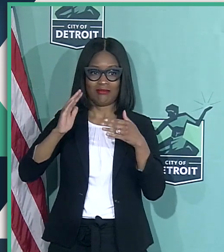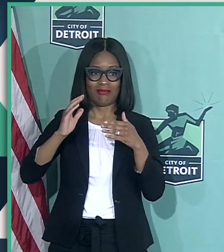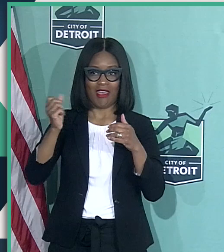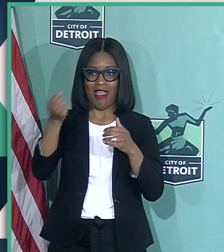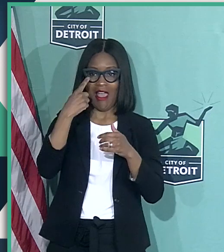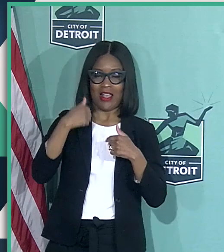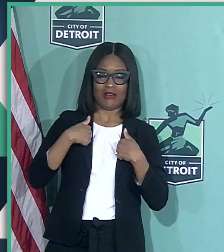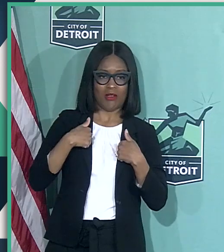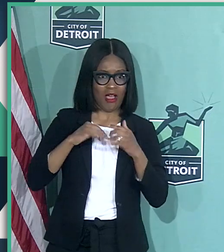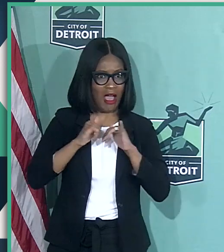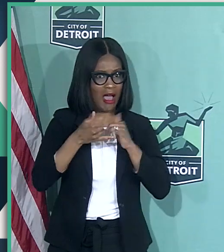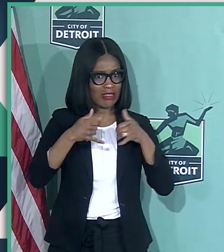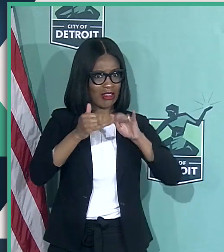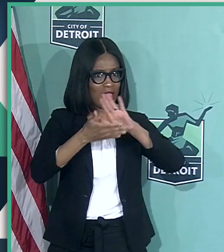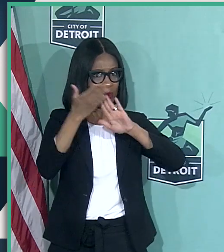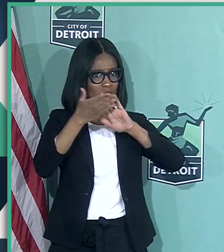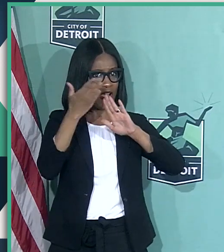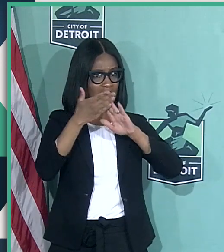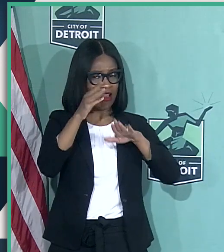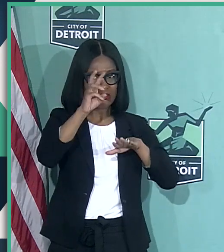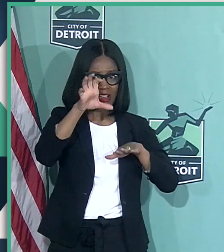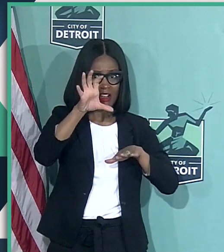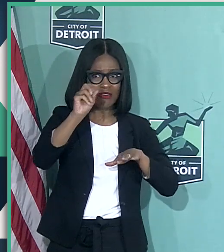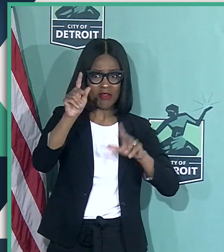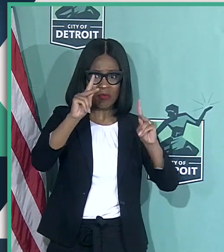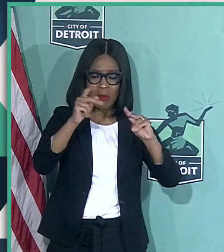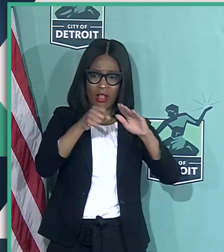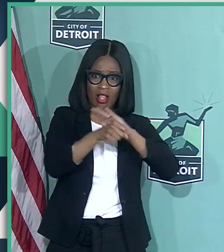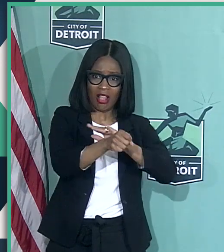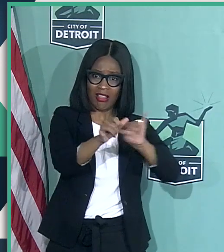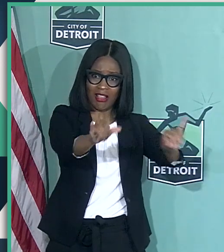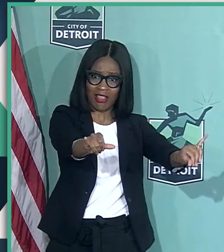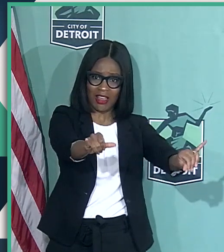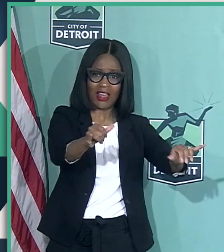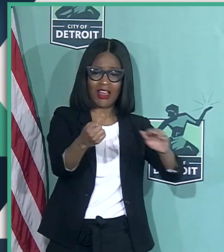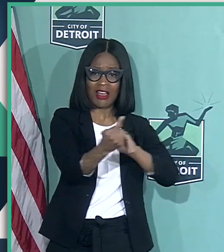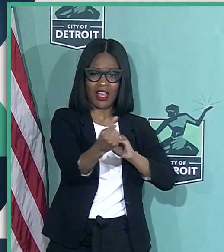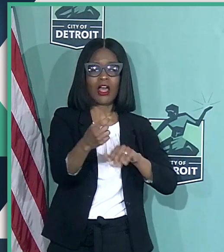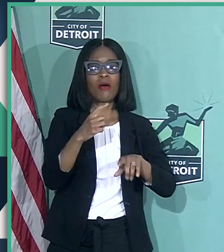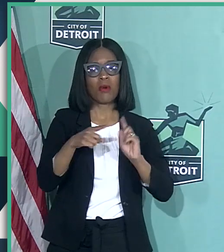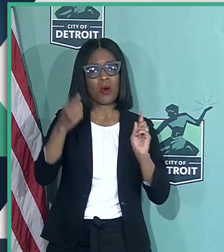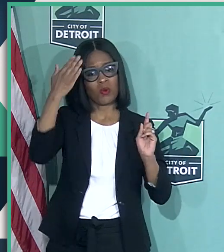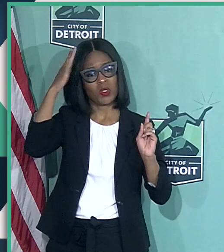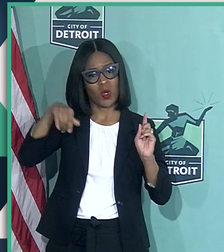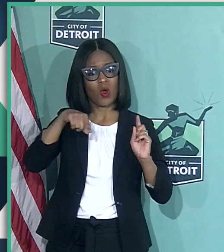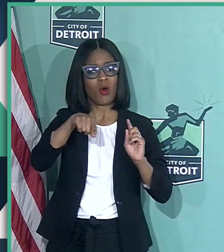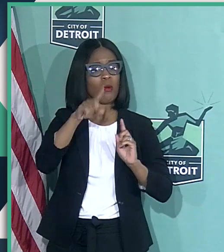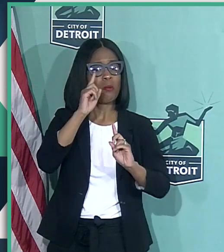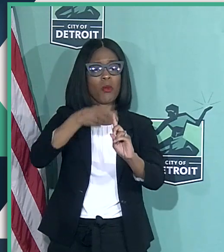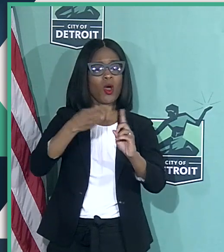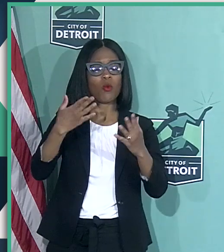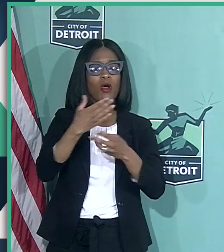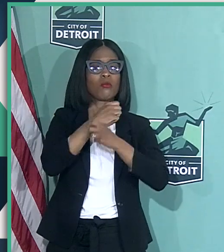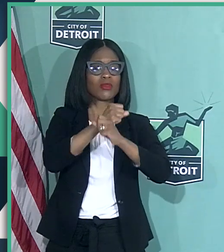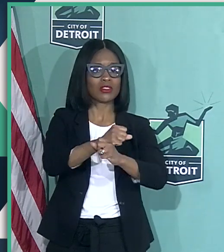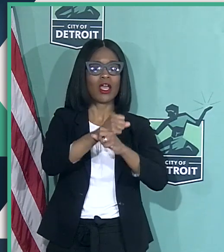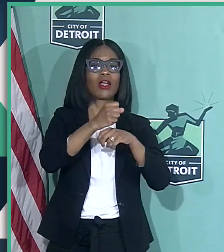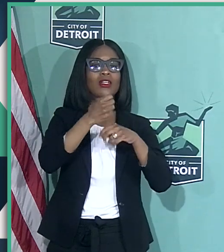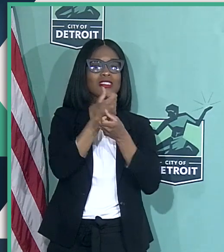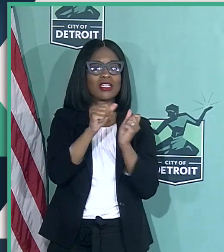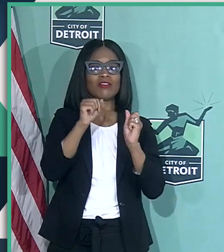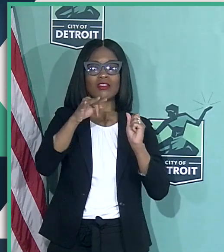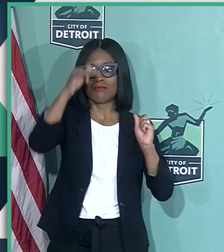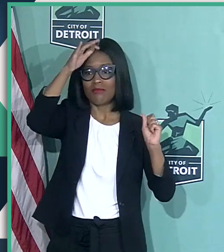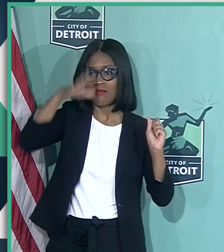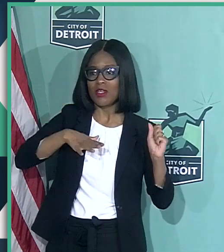quarantined. We knew what we were doing. We knew that this was about protecting the safety of the men and women out there doing the difficult